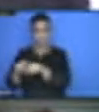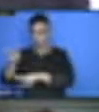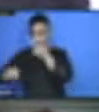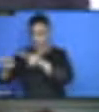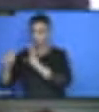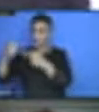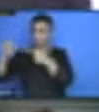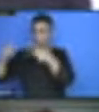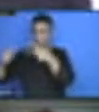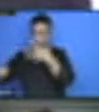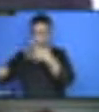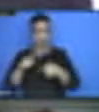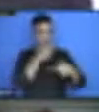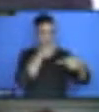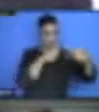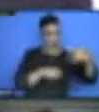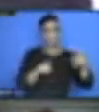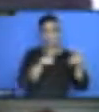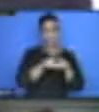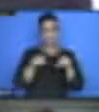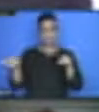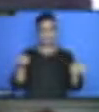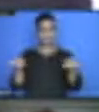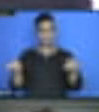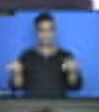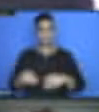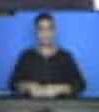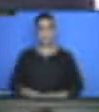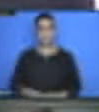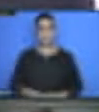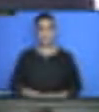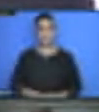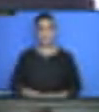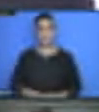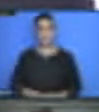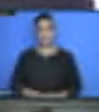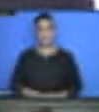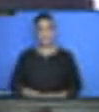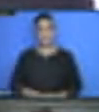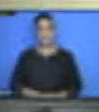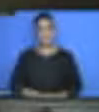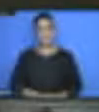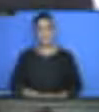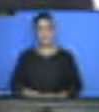you have to have the same standards, and you